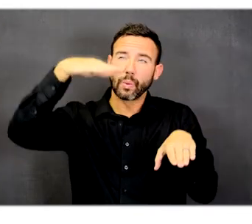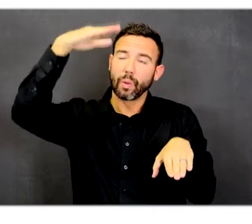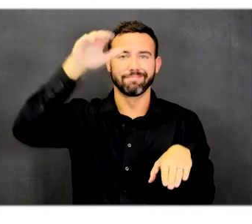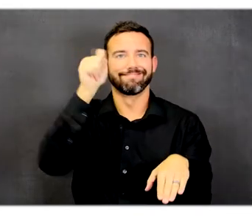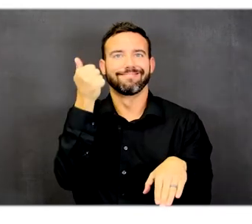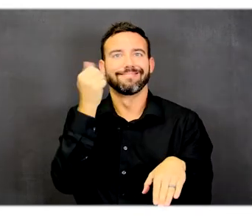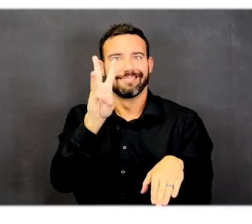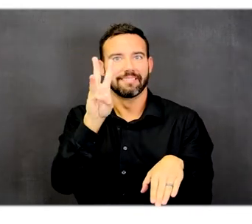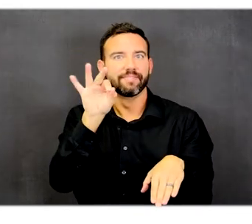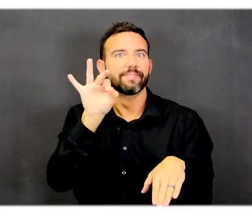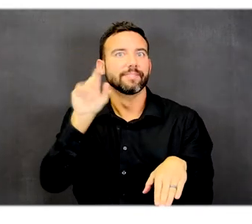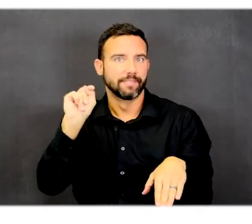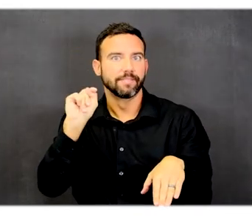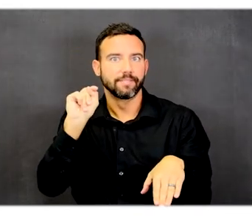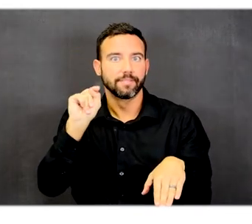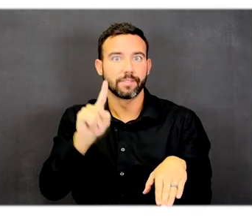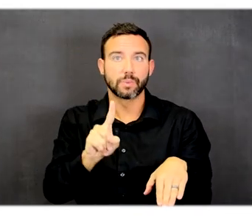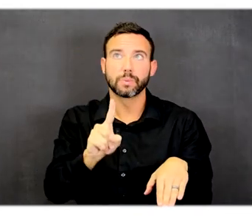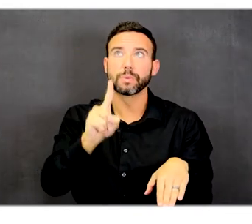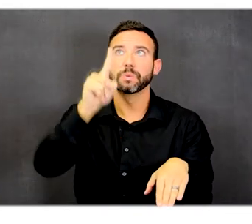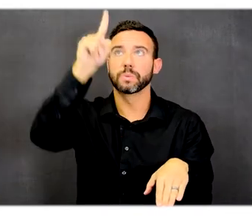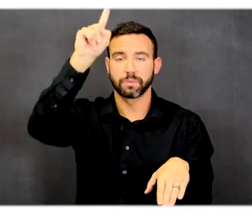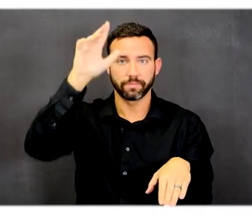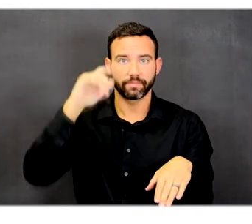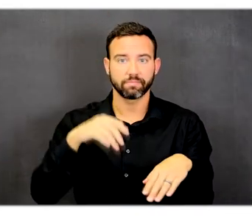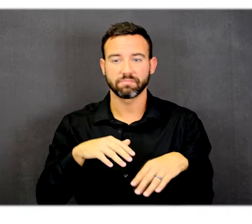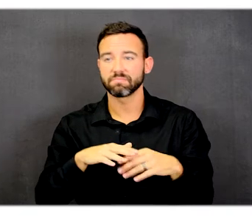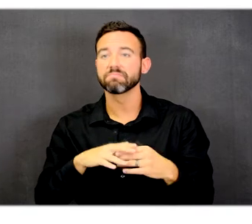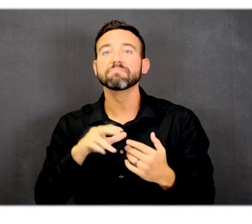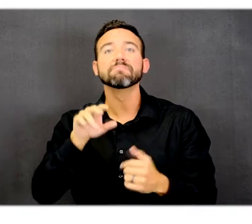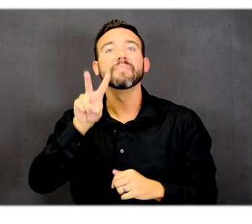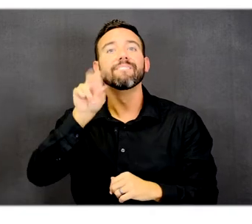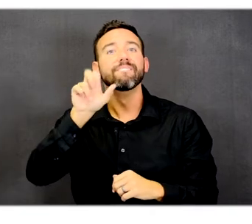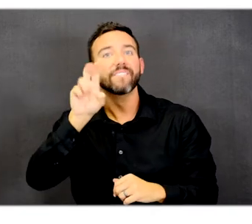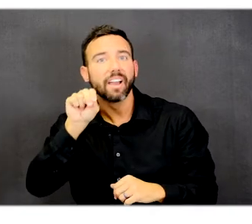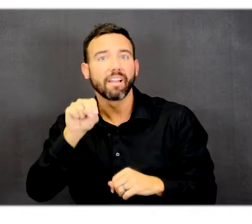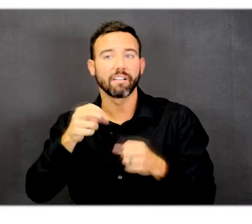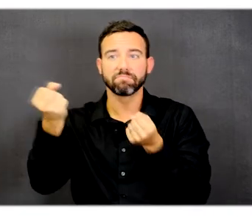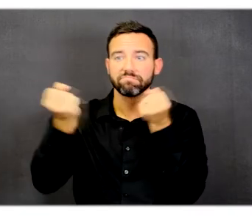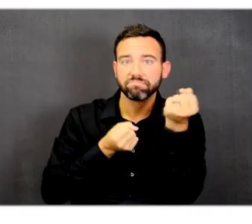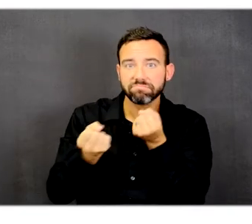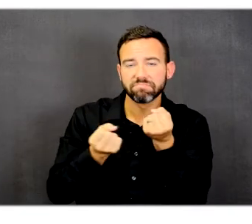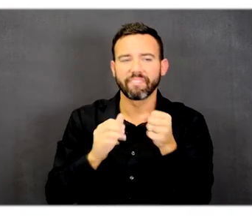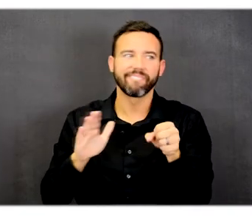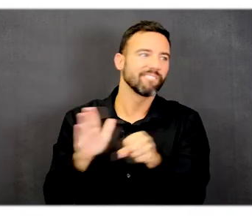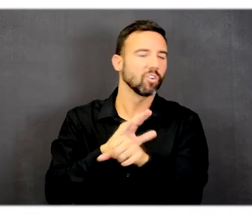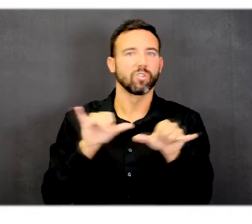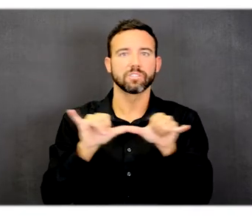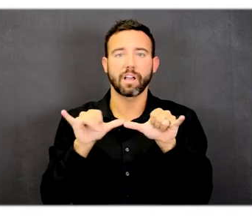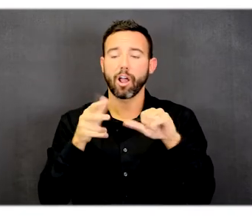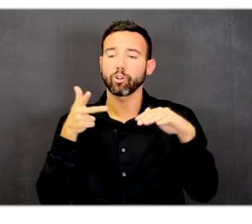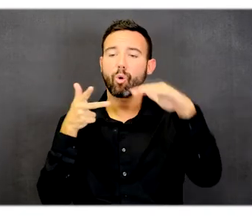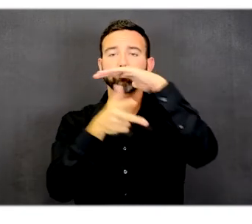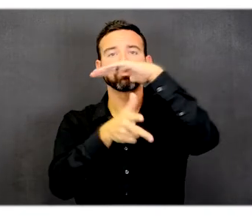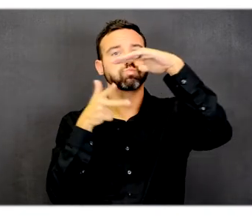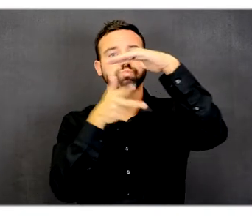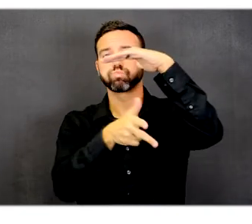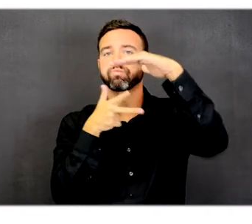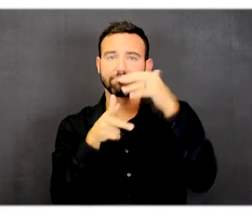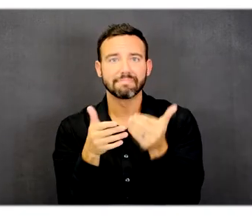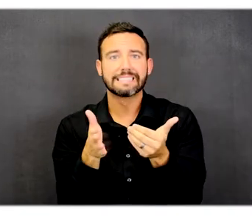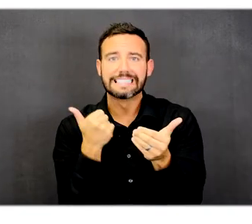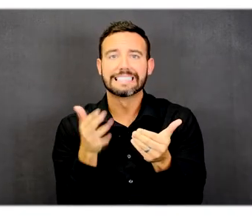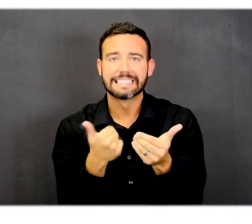ceiling throughout. Full-size vans can get into this area and park and is accessible to other vehicles and cars.